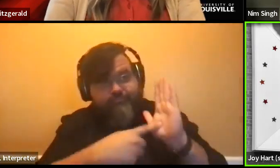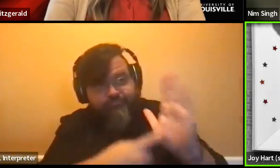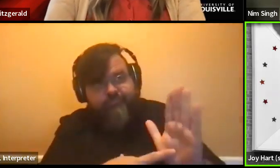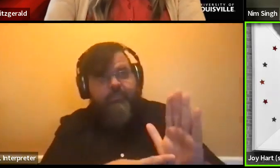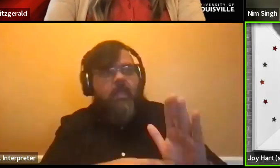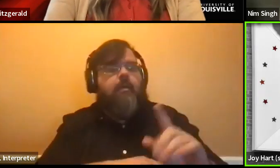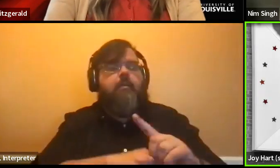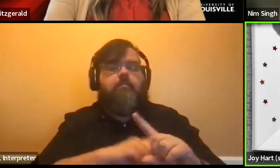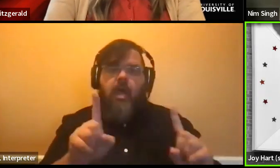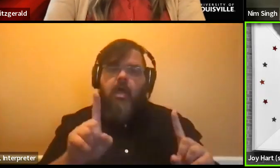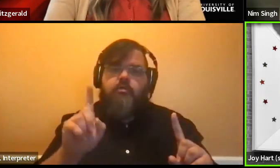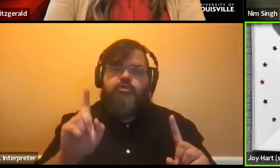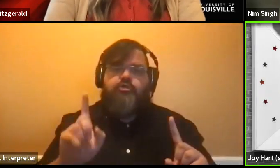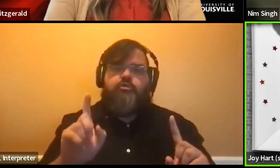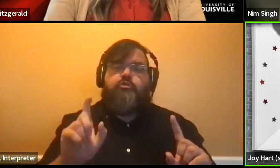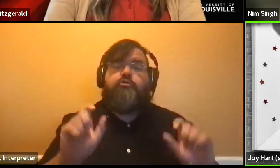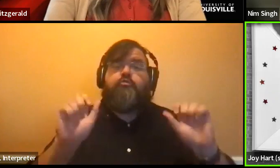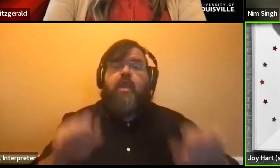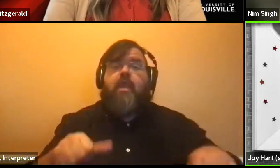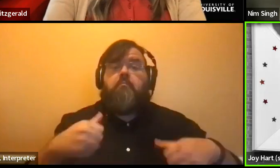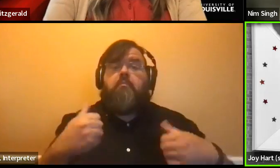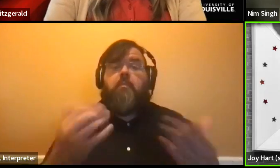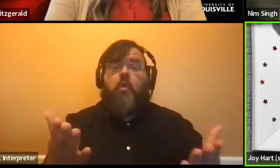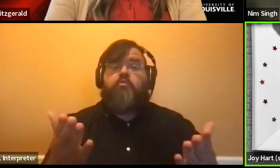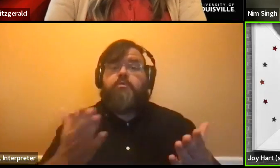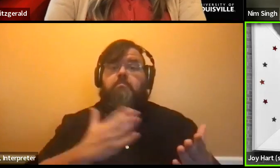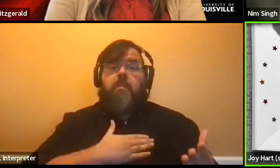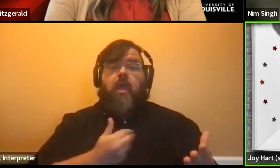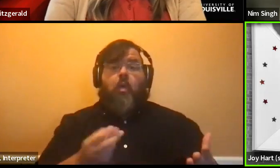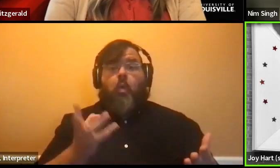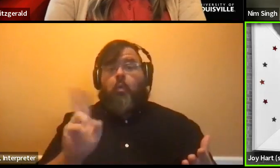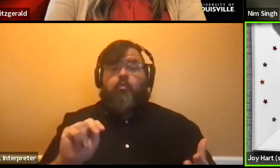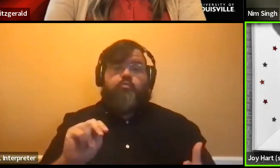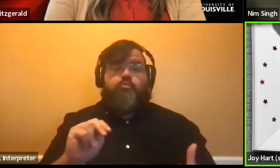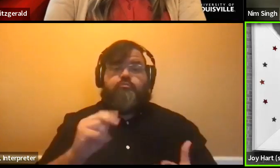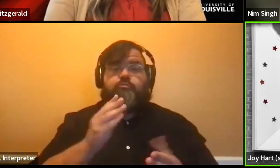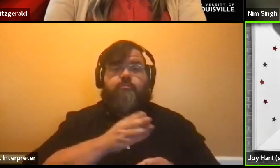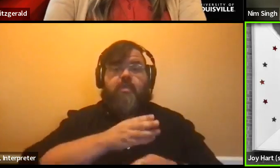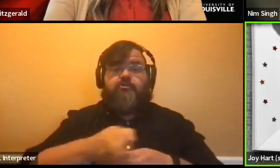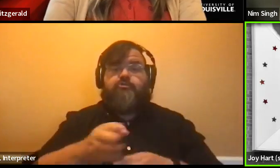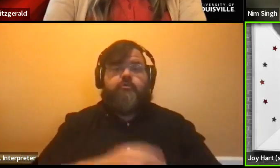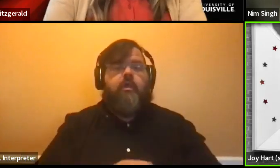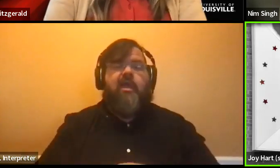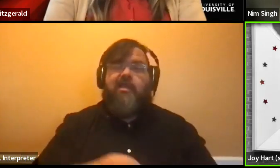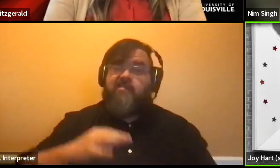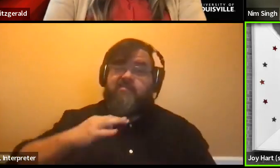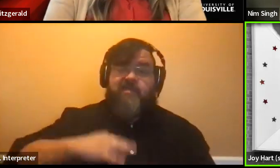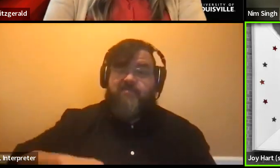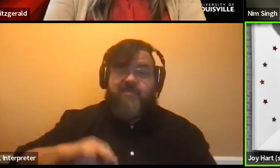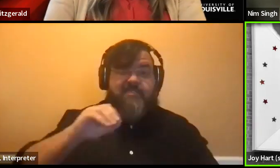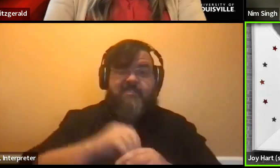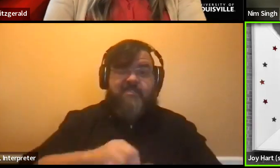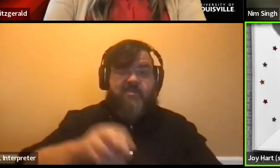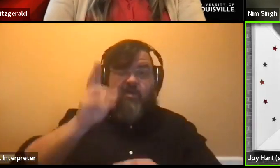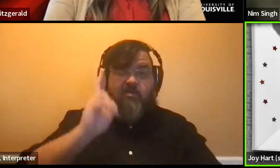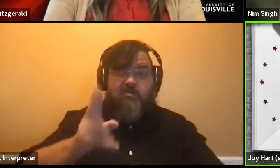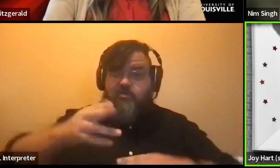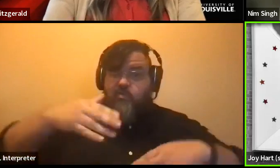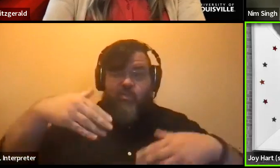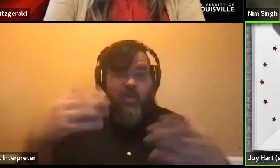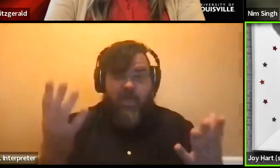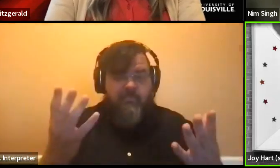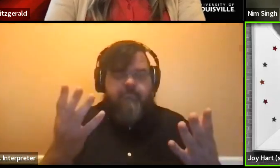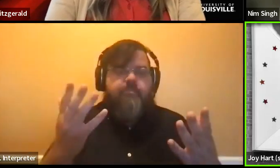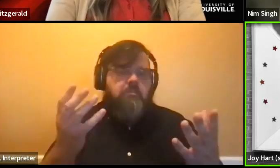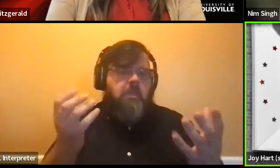but you can propose a major. Benefits of being in honors are many. I'm sure we'll have some